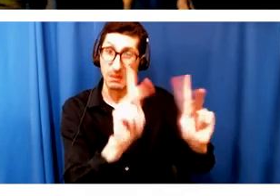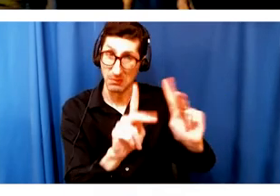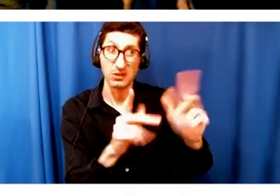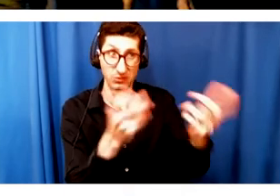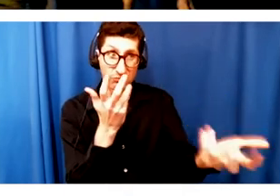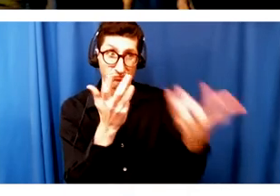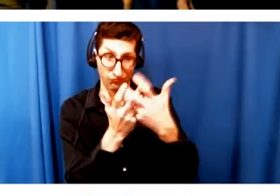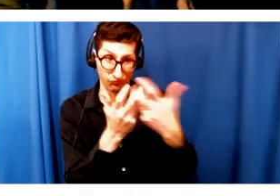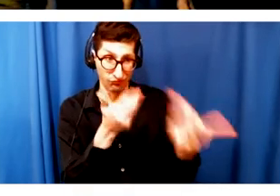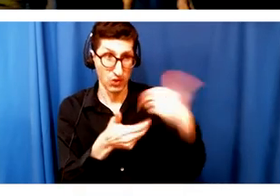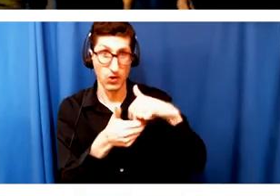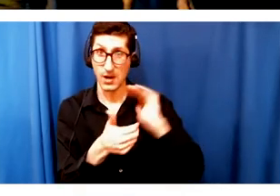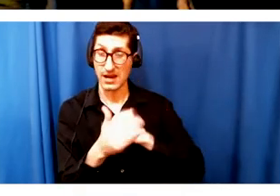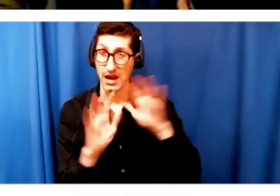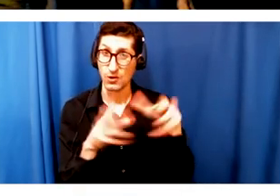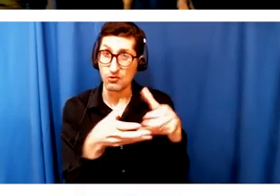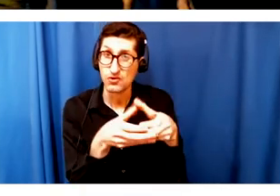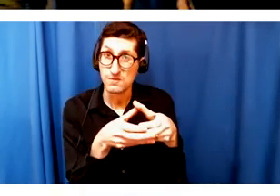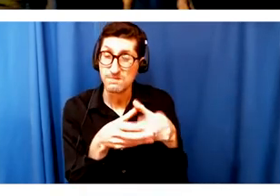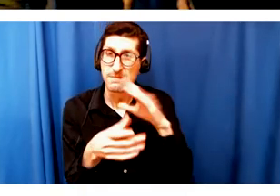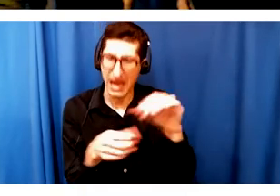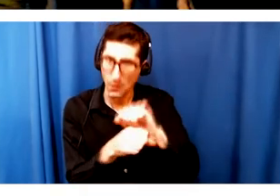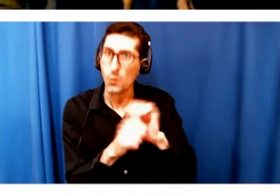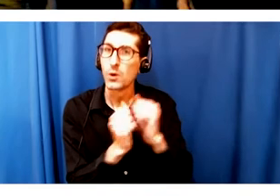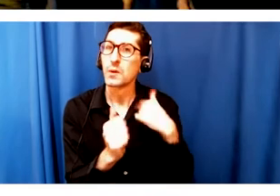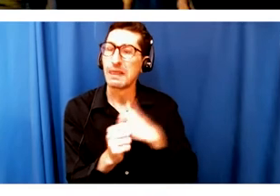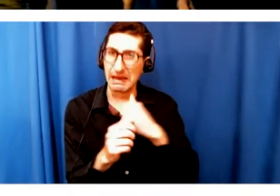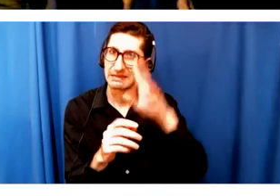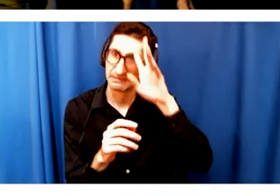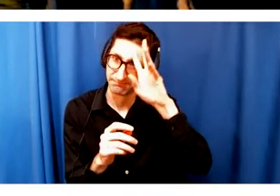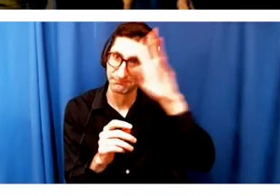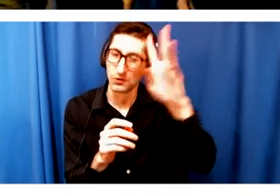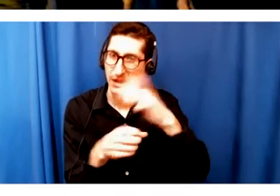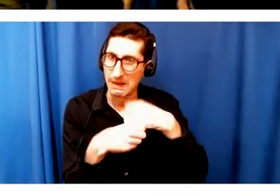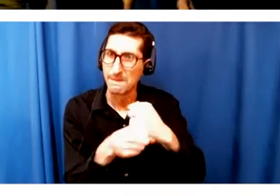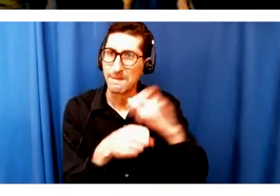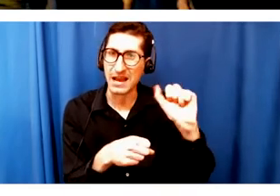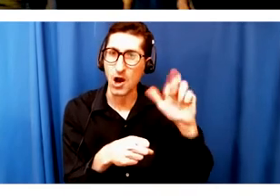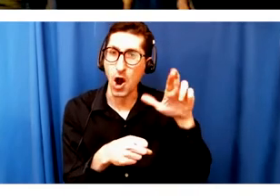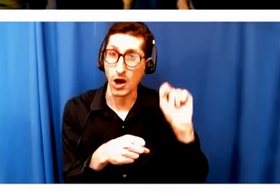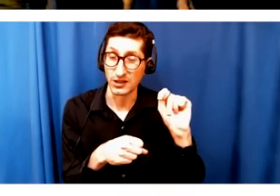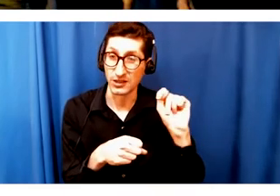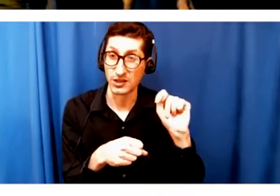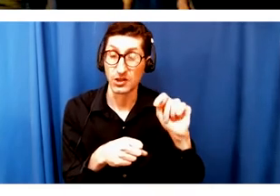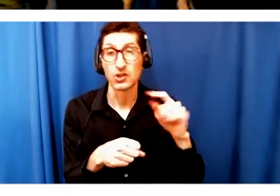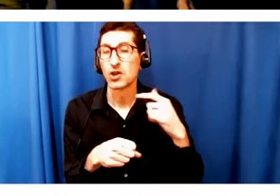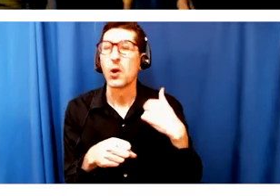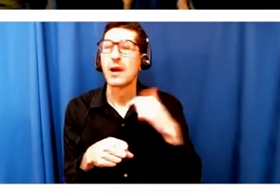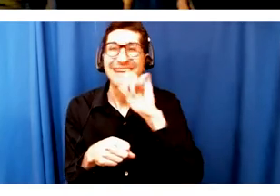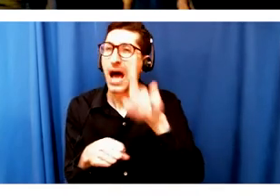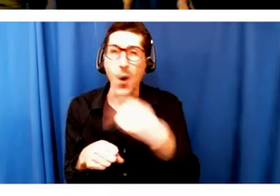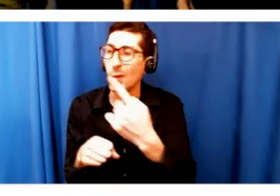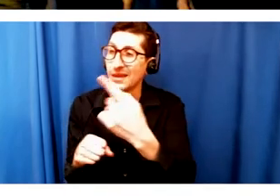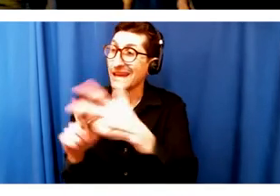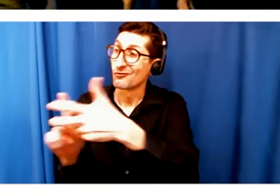collaborate with us in creating art. So I think that's another important part of it is not just to sort of say, Hey, come see our show, but Hey, come work with us. You know,